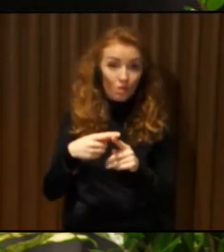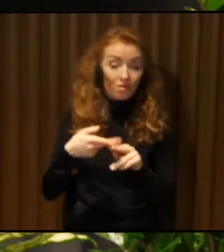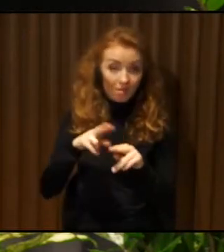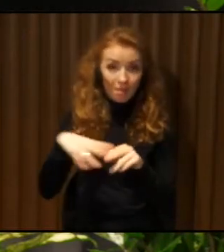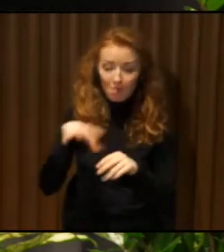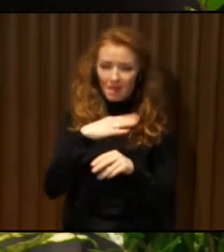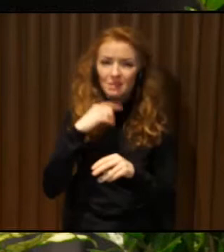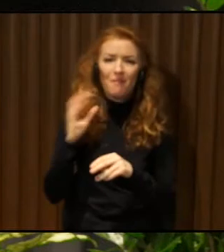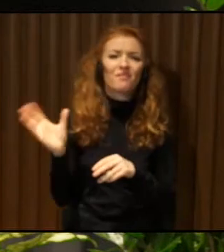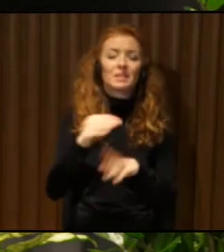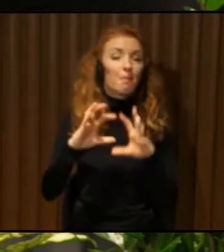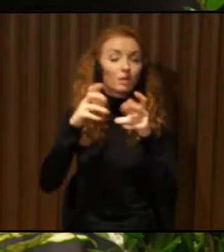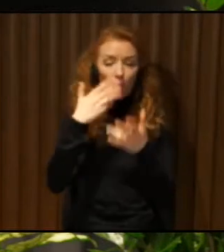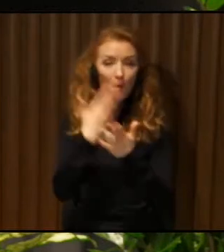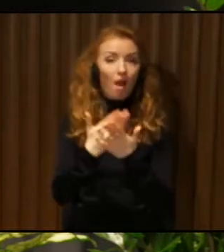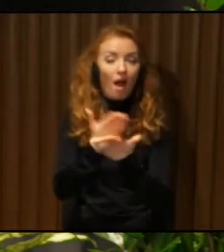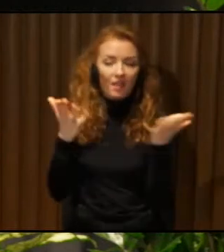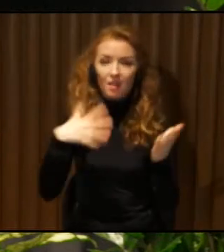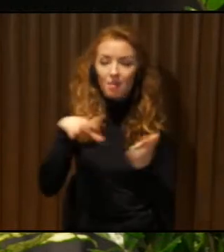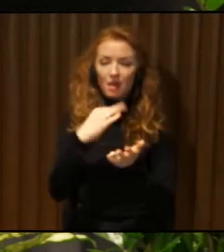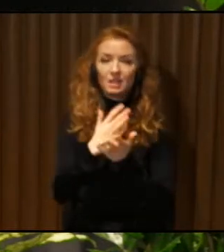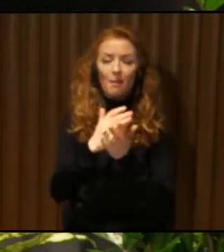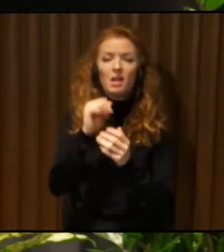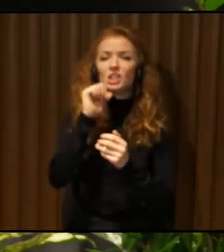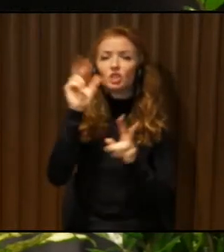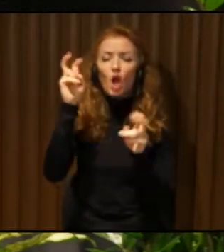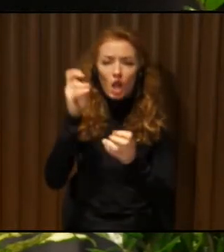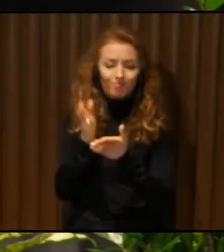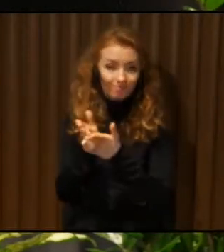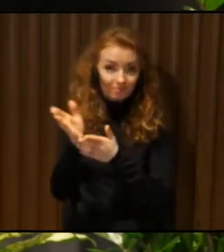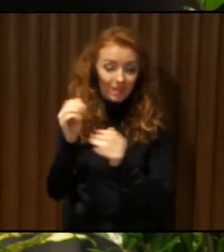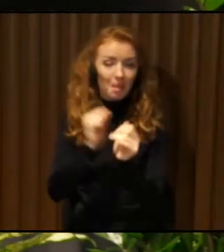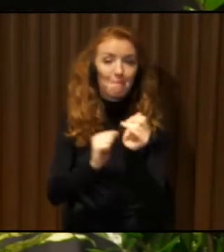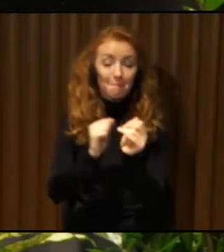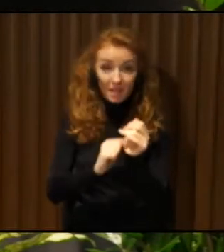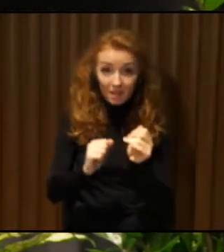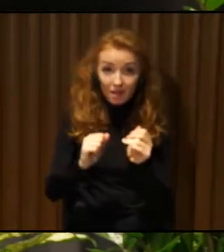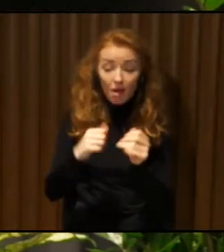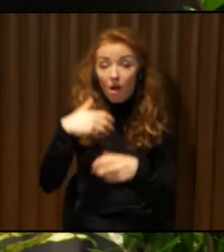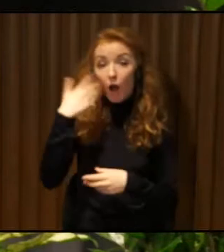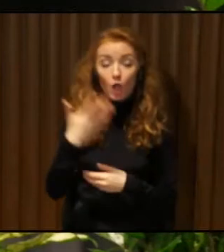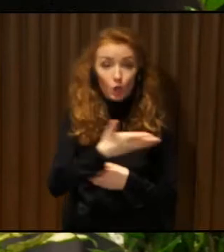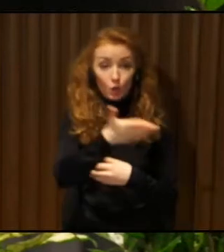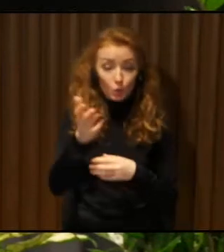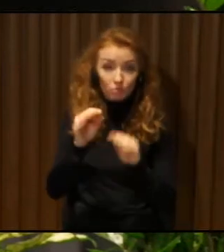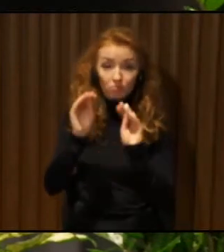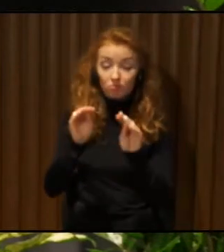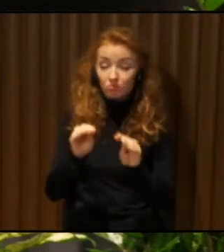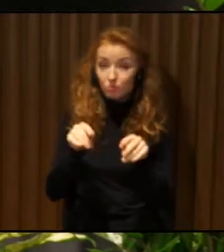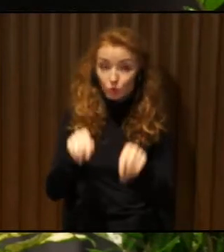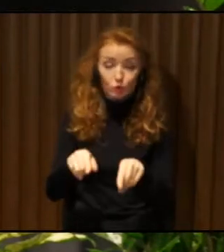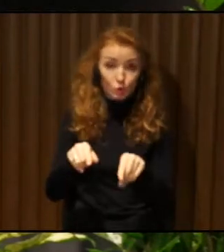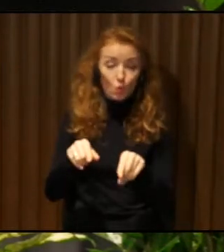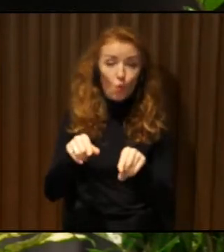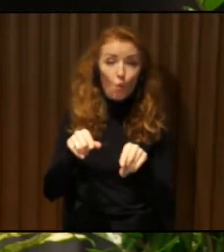So now you implemented, you developed it in Lyon and in New York, could you